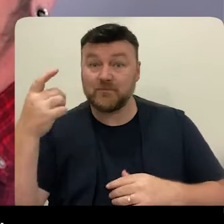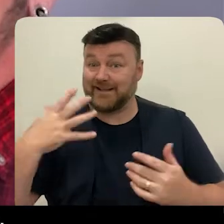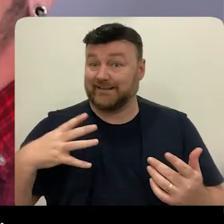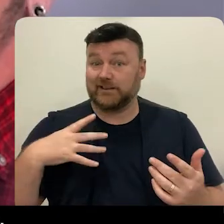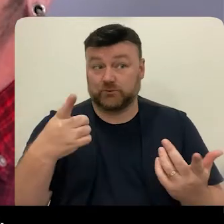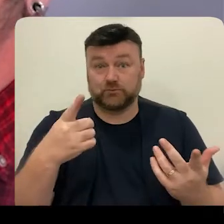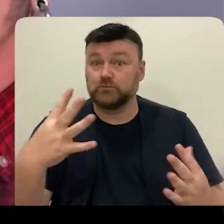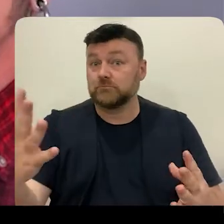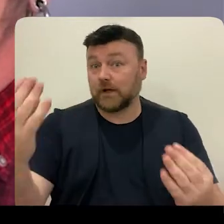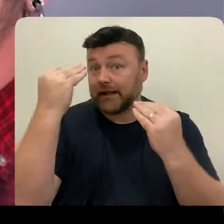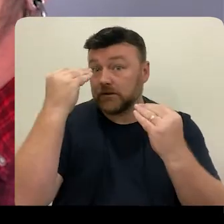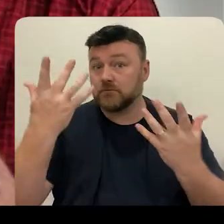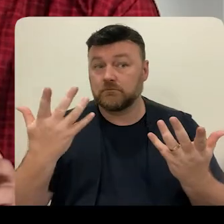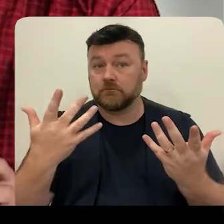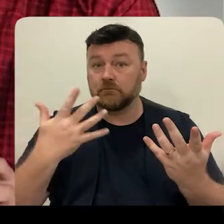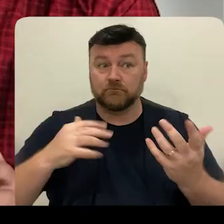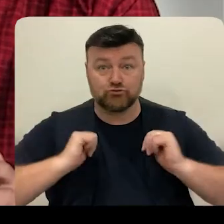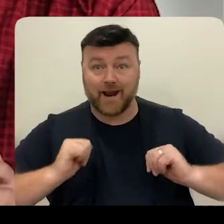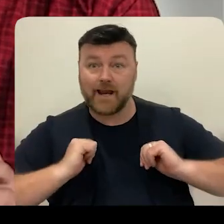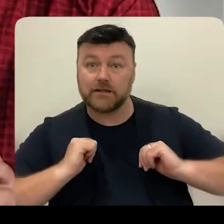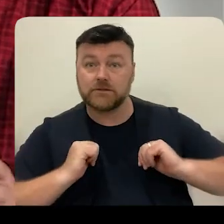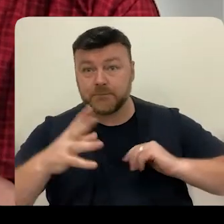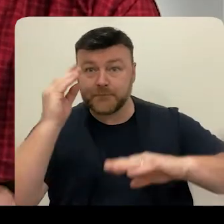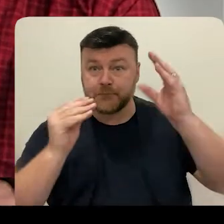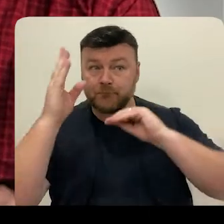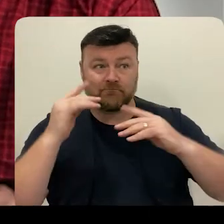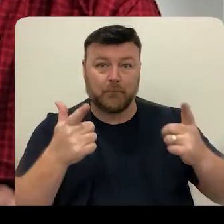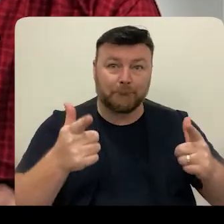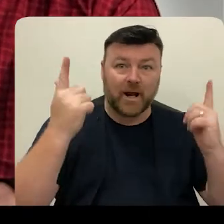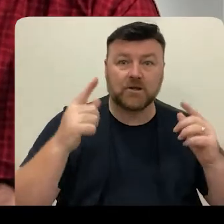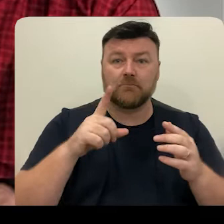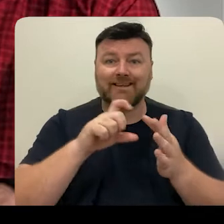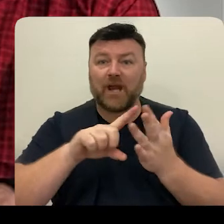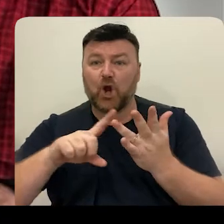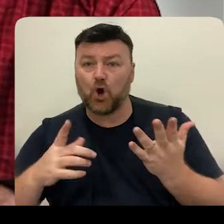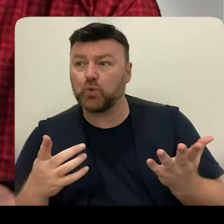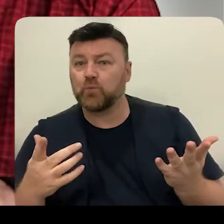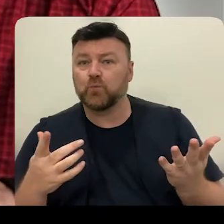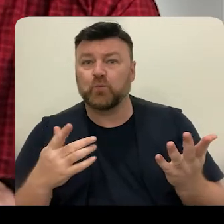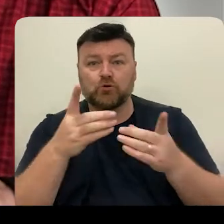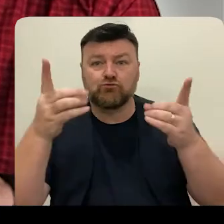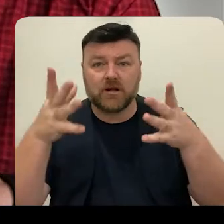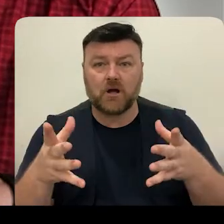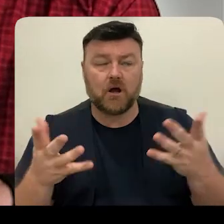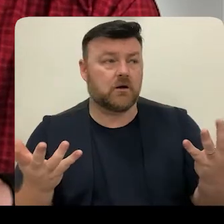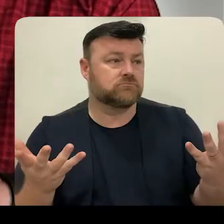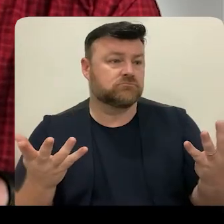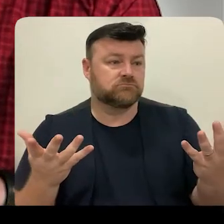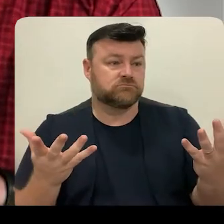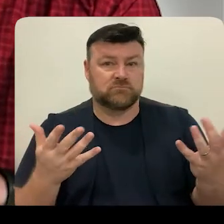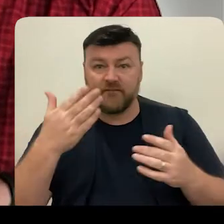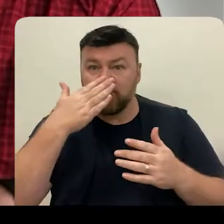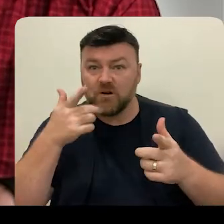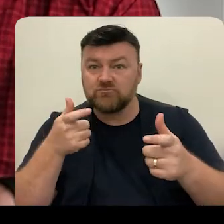training for all the staff. This is ideally, you know, managers, CEOs, directors, as well as, you know, the